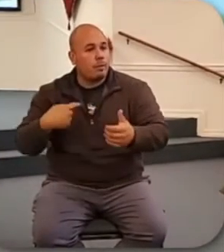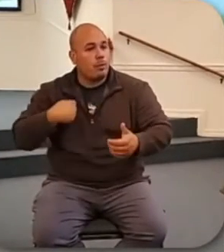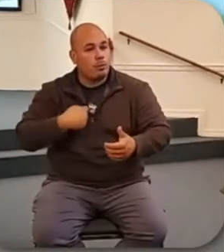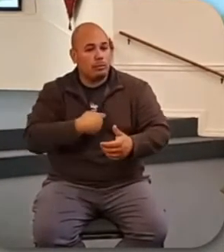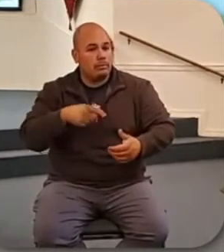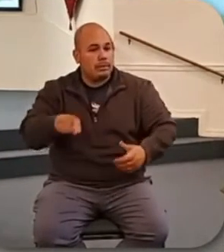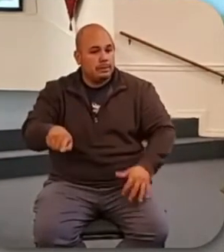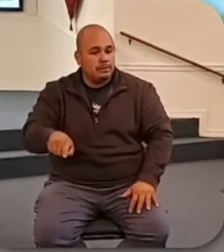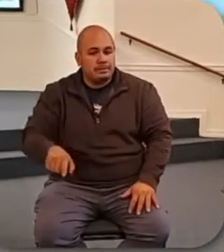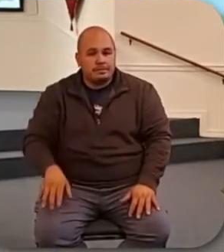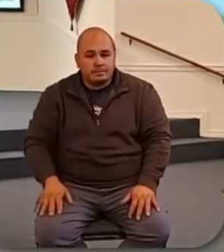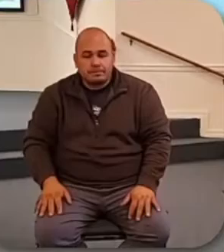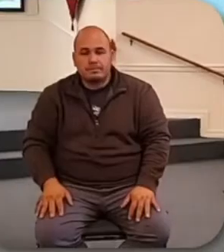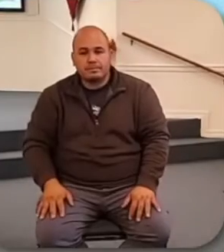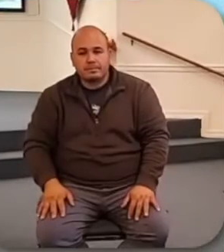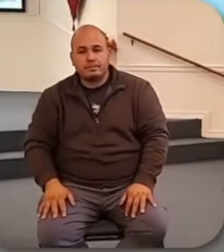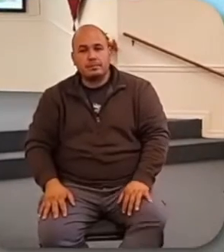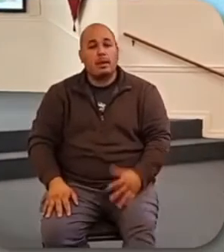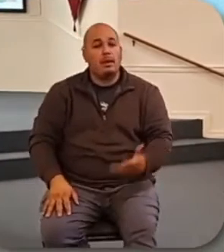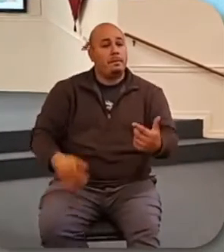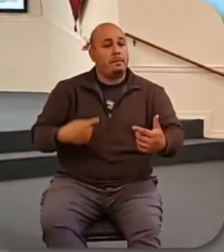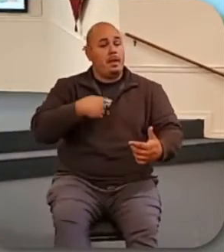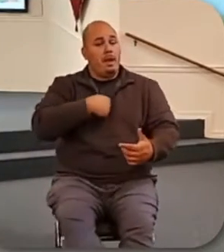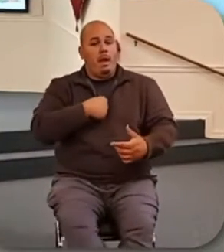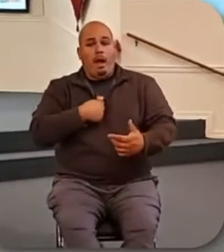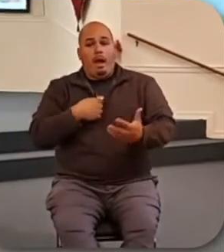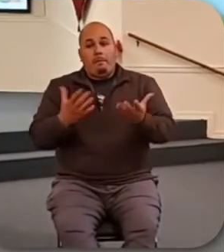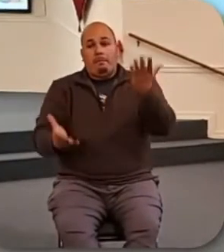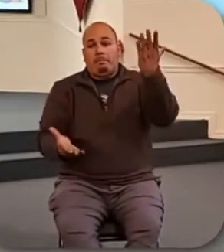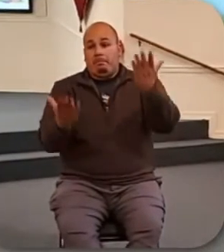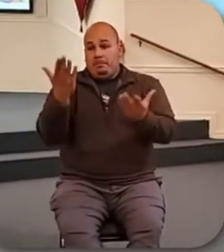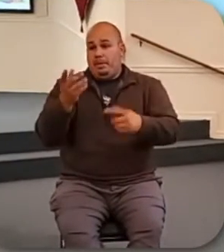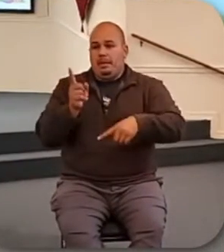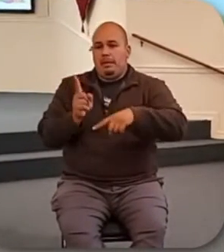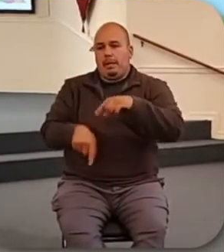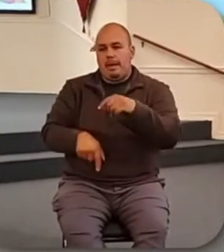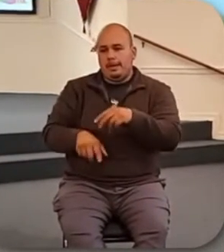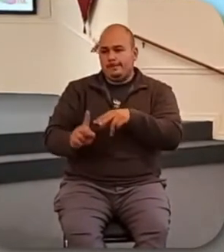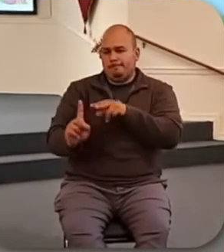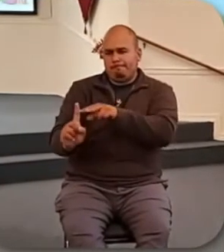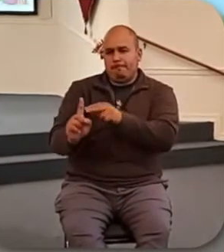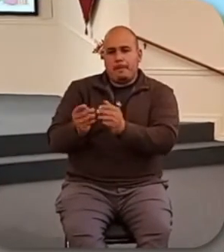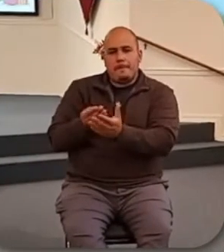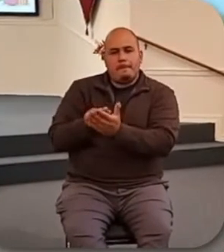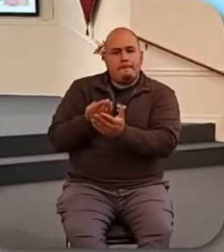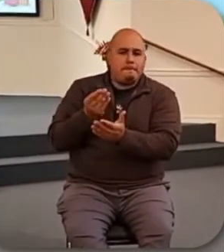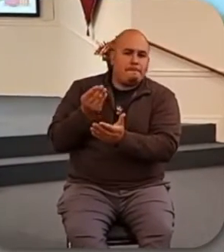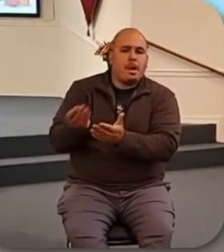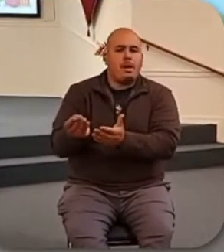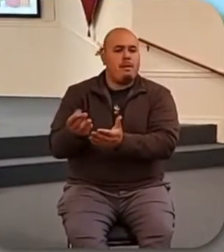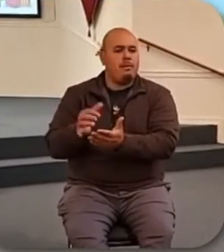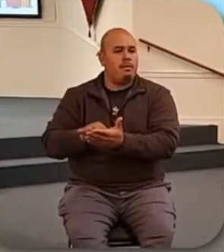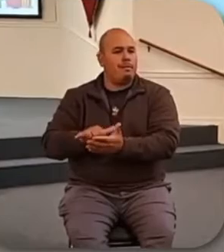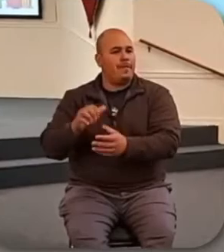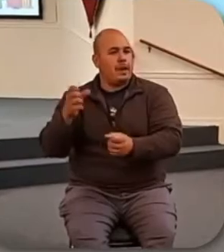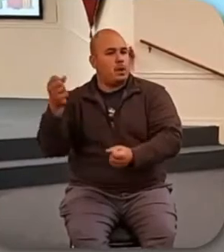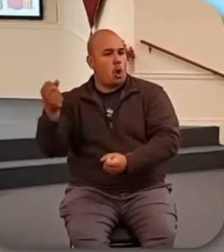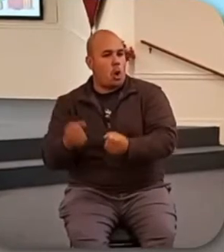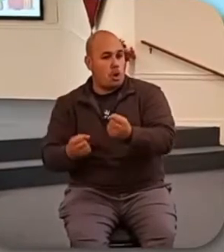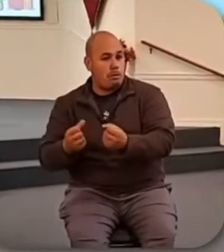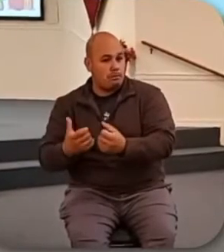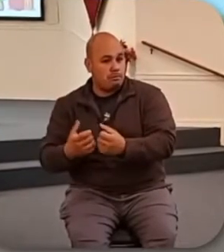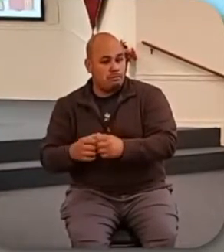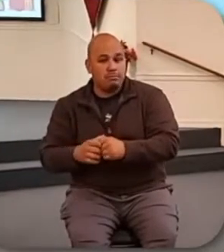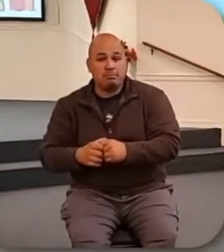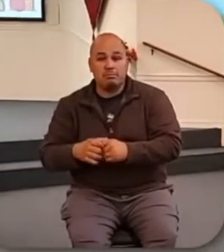may or may not be able to get the specific car I'm aiming for, the one I have my eyes set on, but if my family needs a